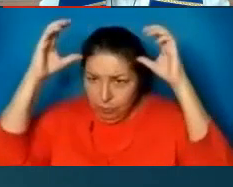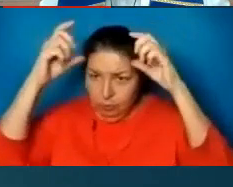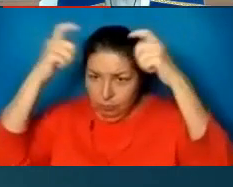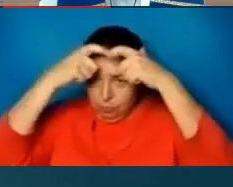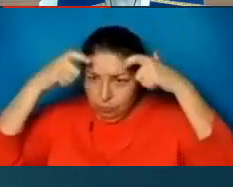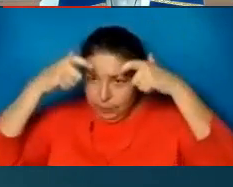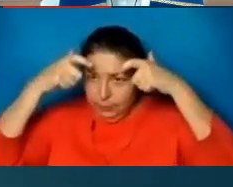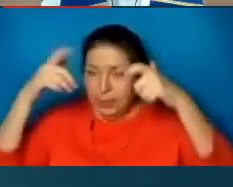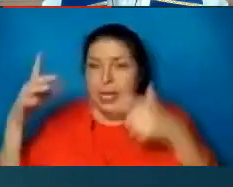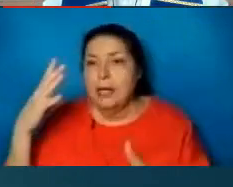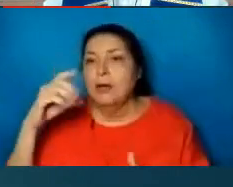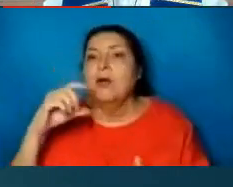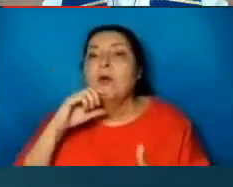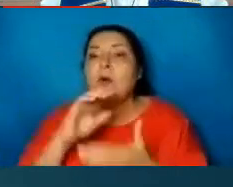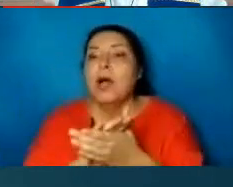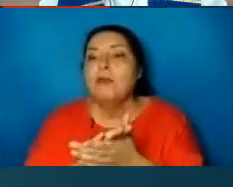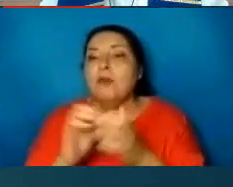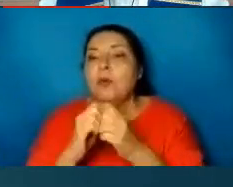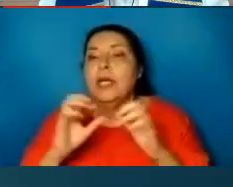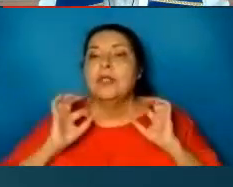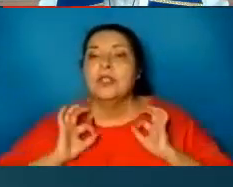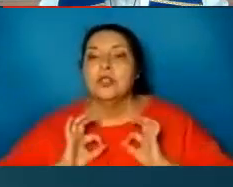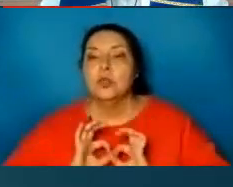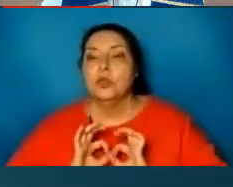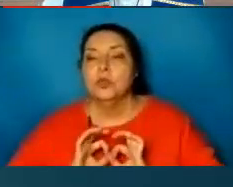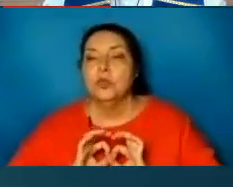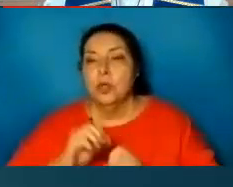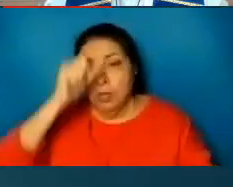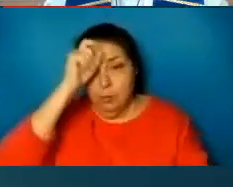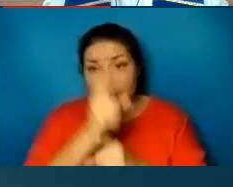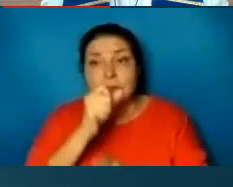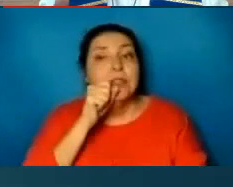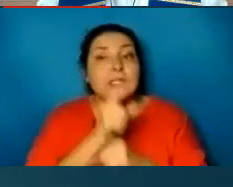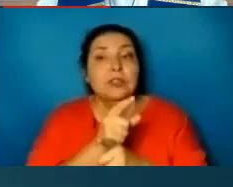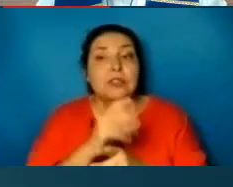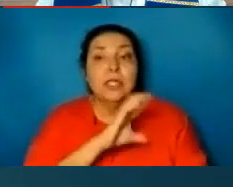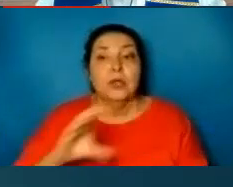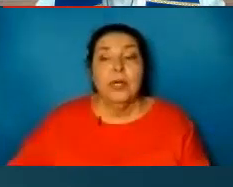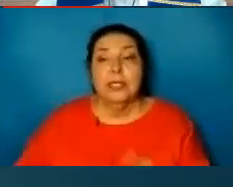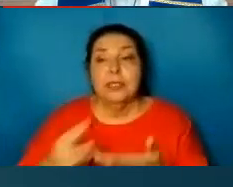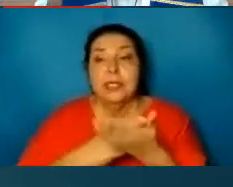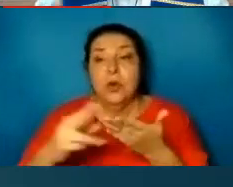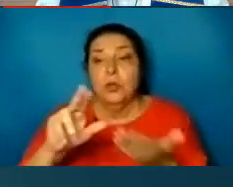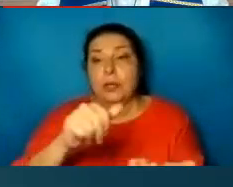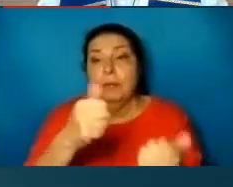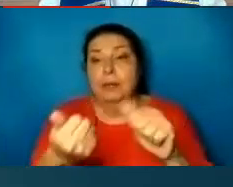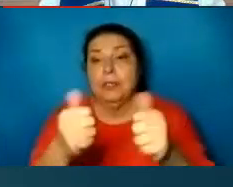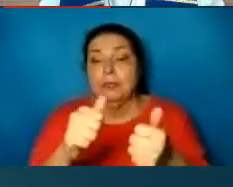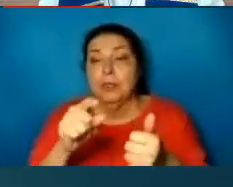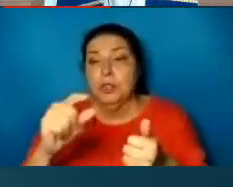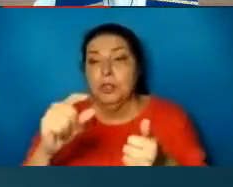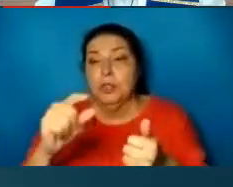with her jewels. Brothers and sisters, brothers Christ, in holy baptism, you were